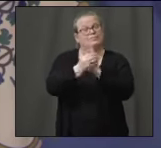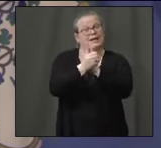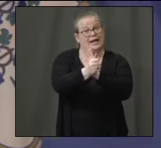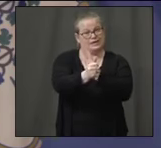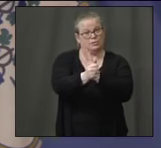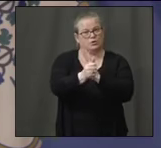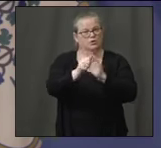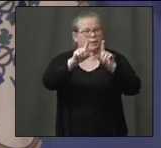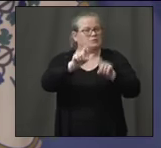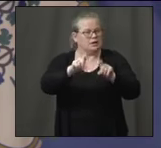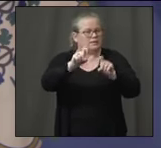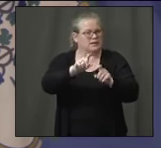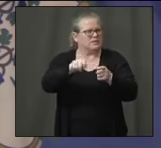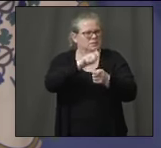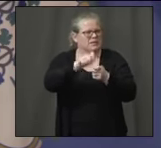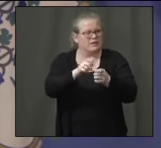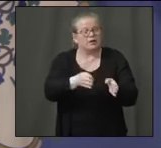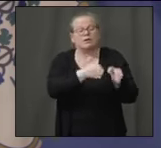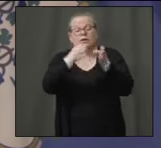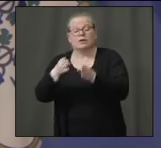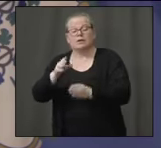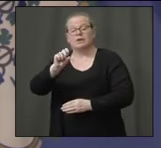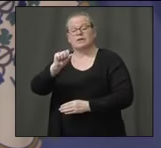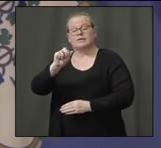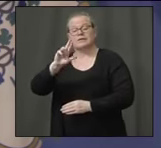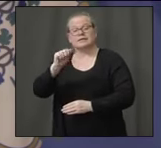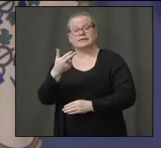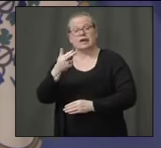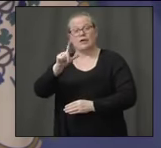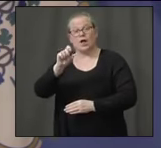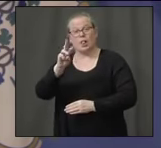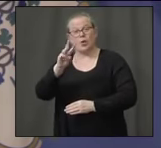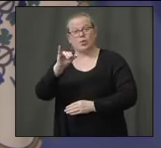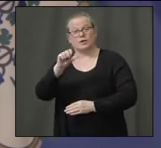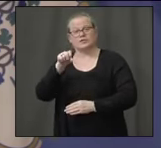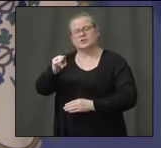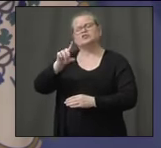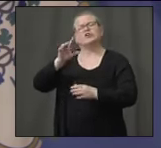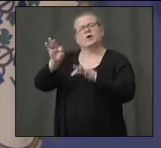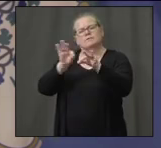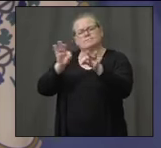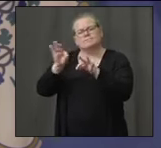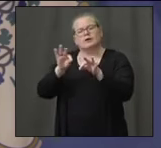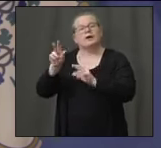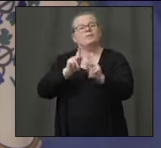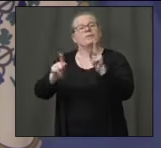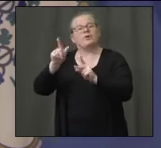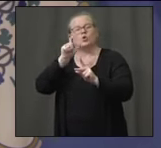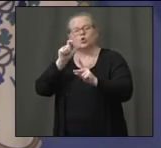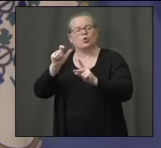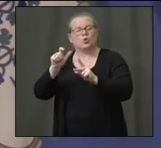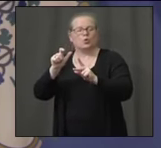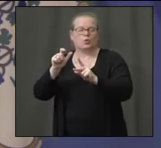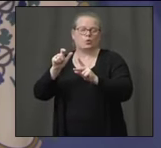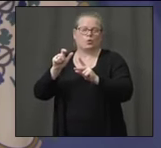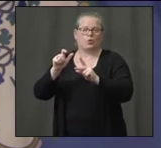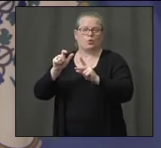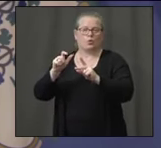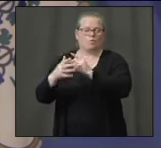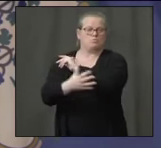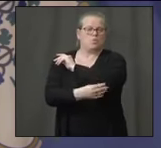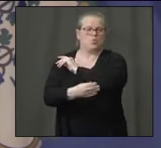Lewis, who can talk about how this testing will impact in particularly underserved communities we have here in the state of Connecticut.